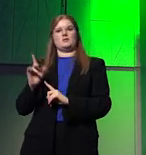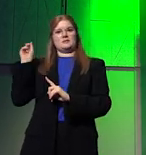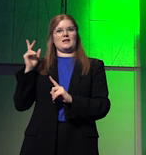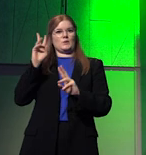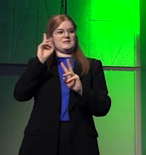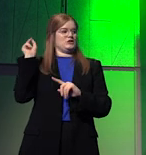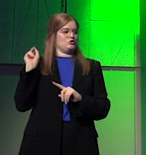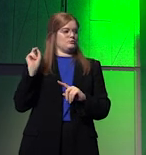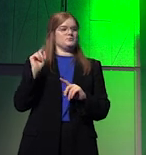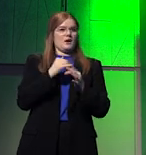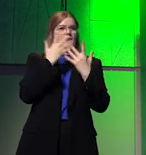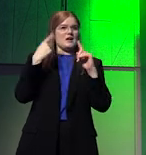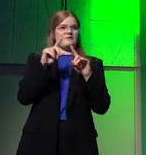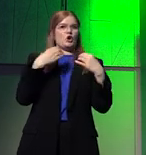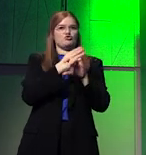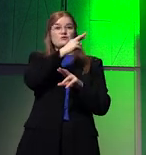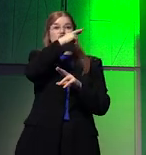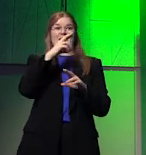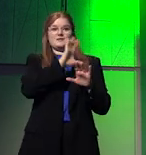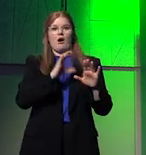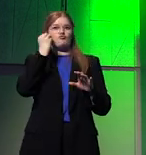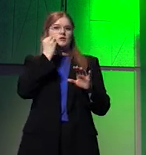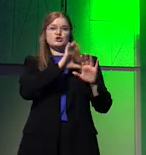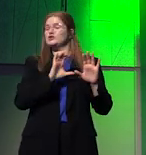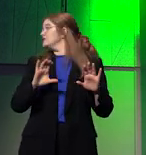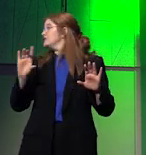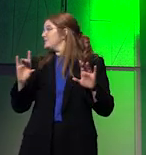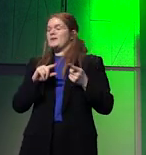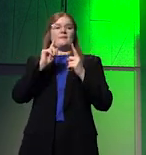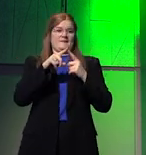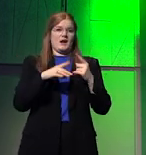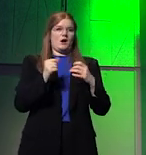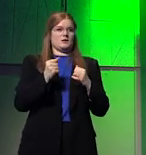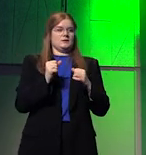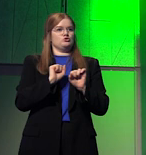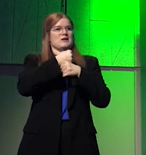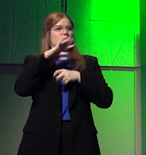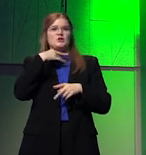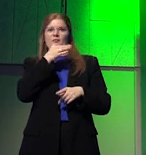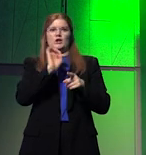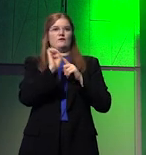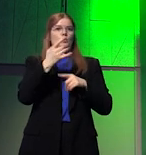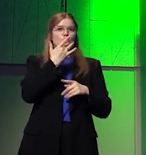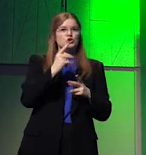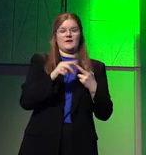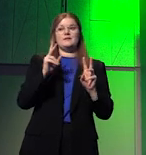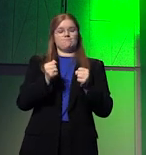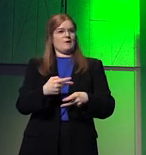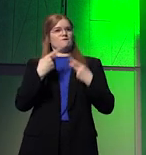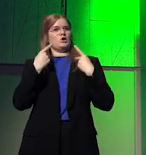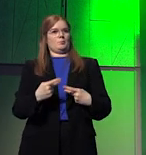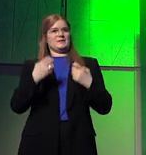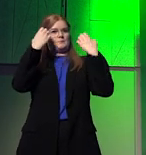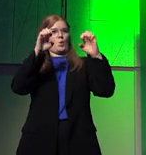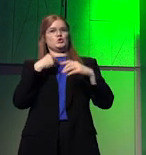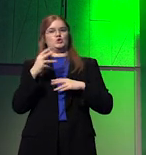slide that you see here. A lot of the countries in red and in orange are particularly water stressed, they are particularly vulnerable to